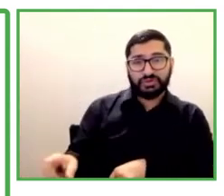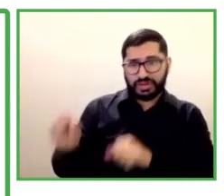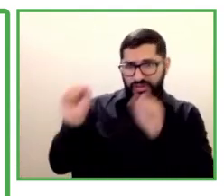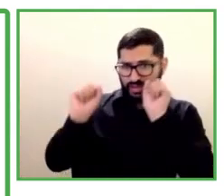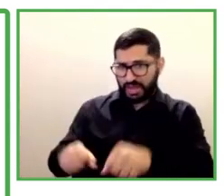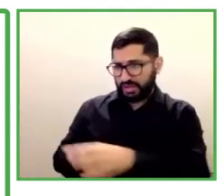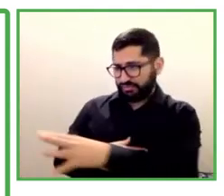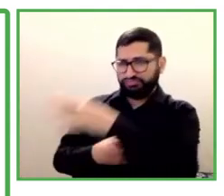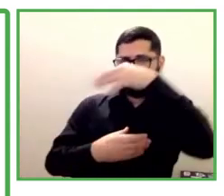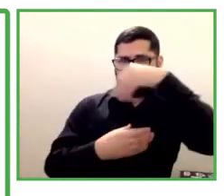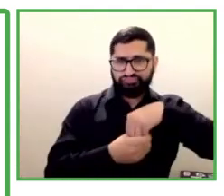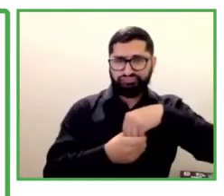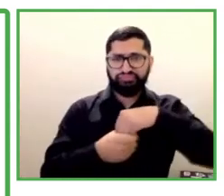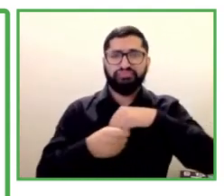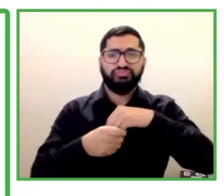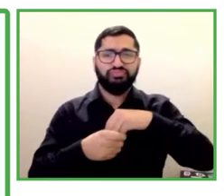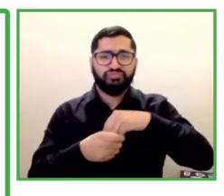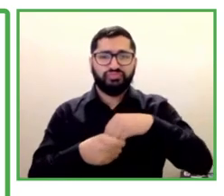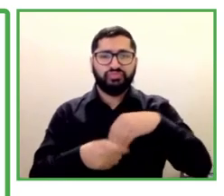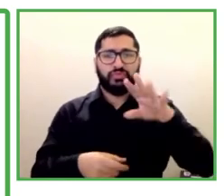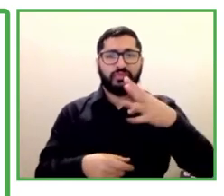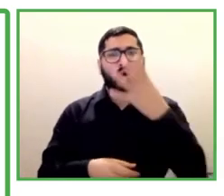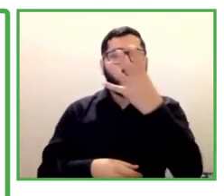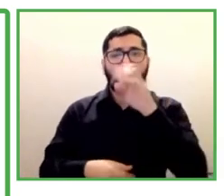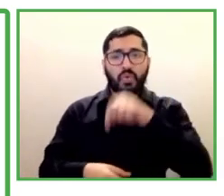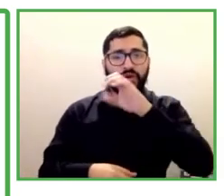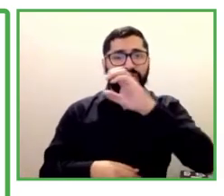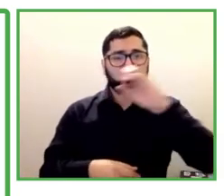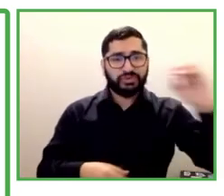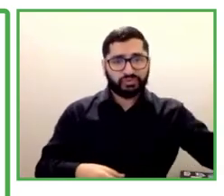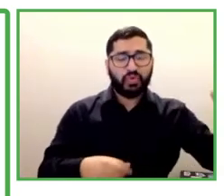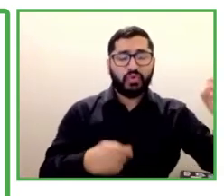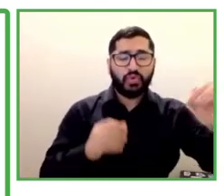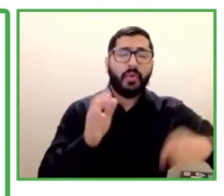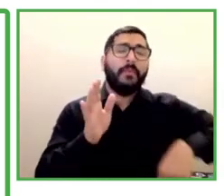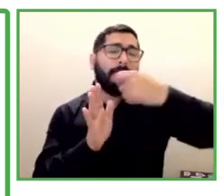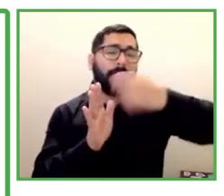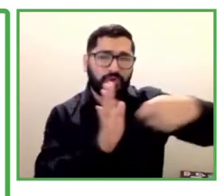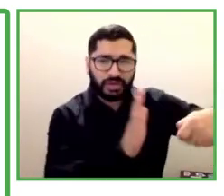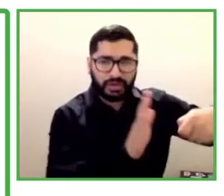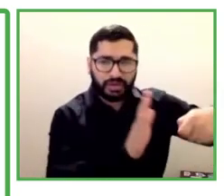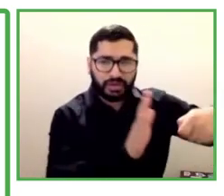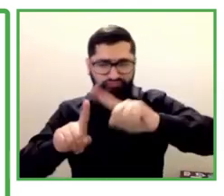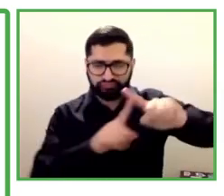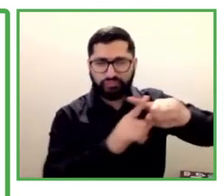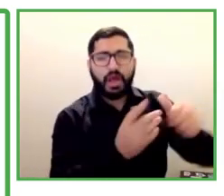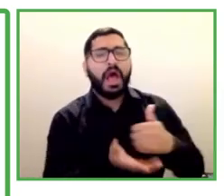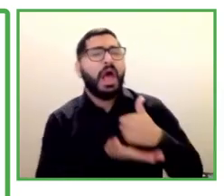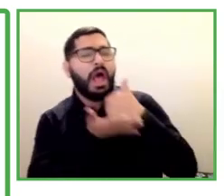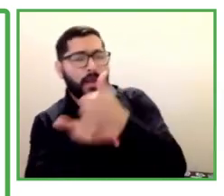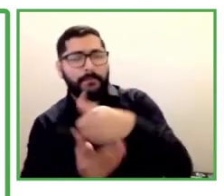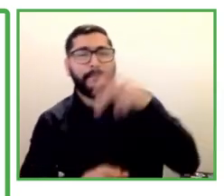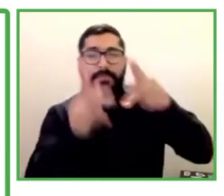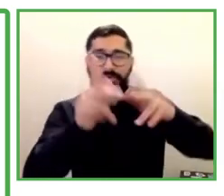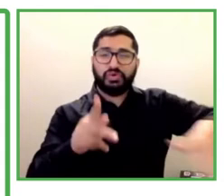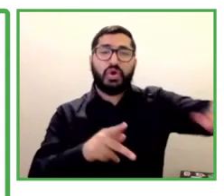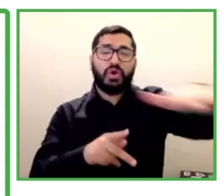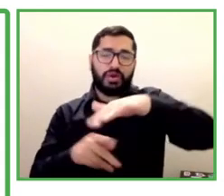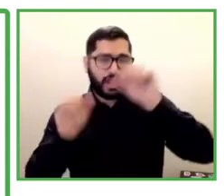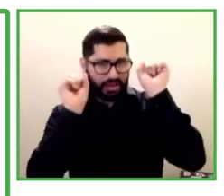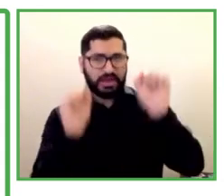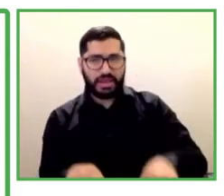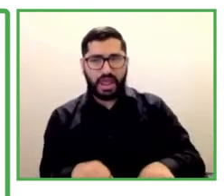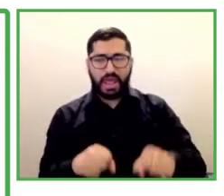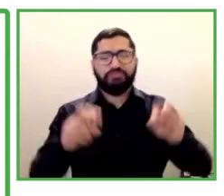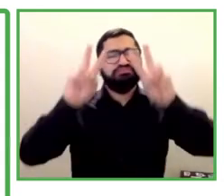In the pandemic, persons with disabilities started facing potentially the worst exclusion in their histories as the